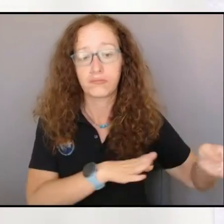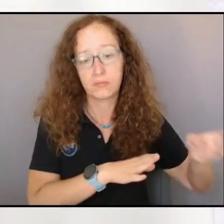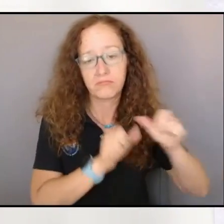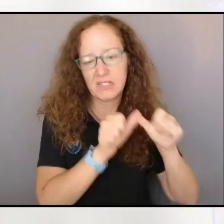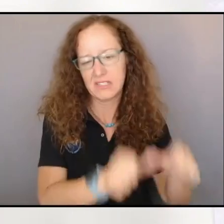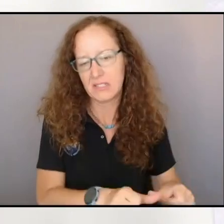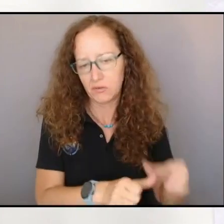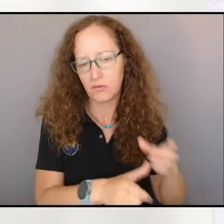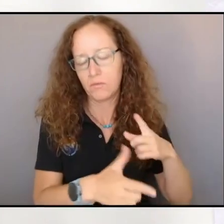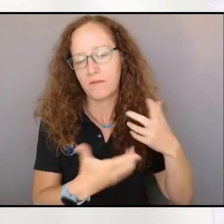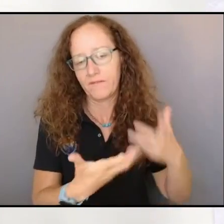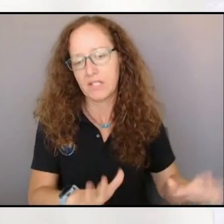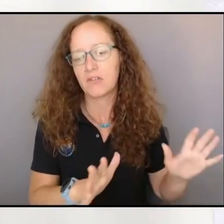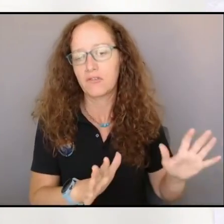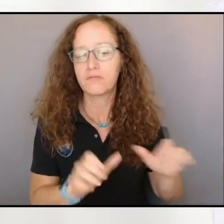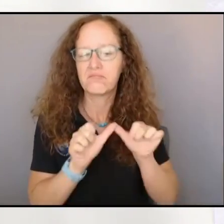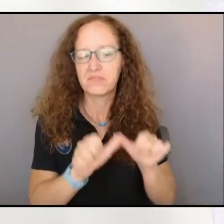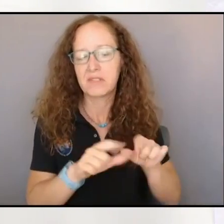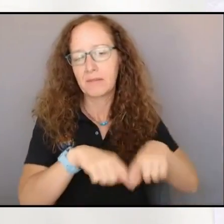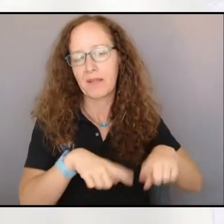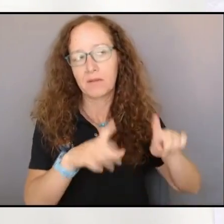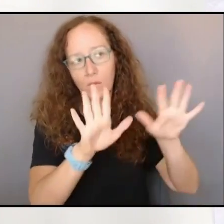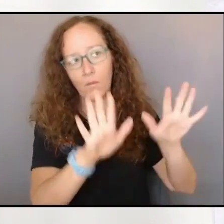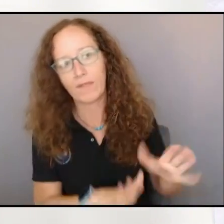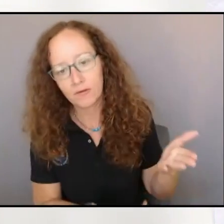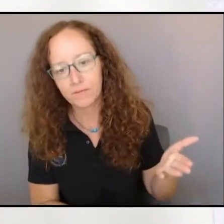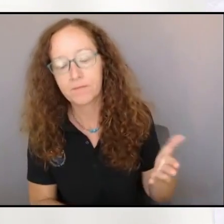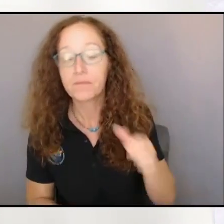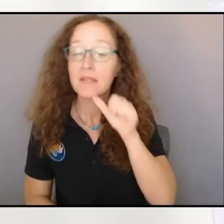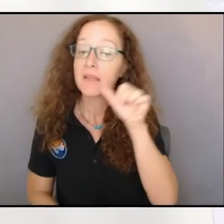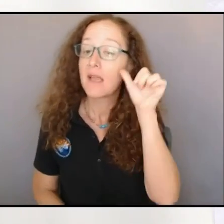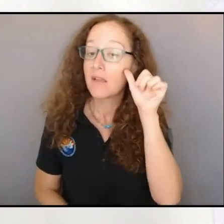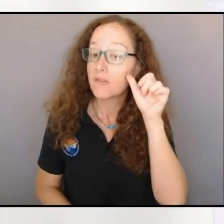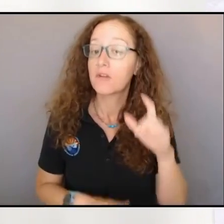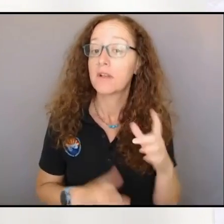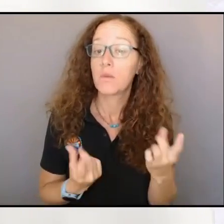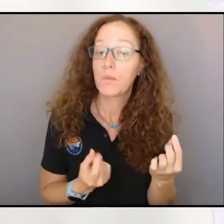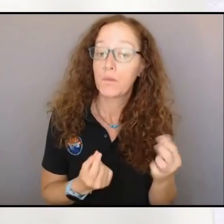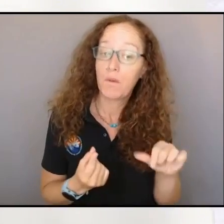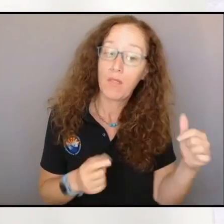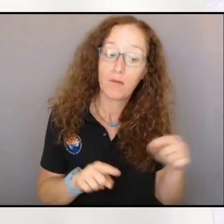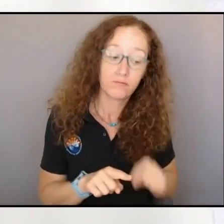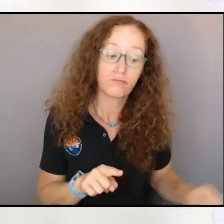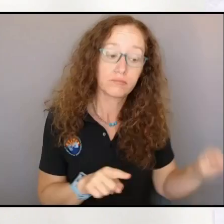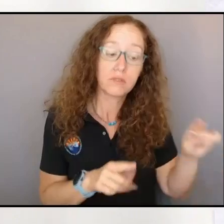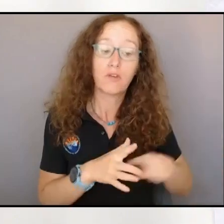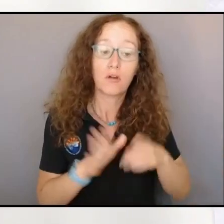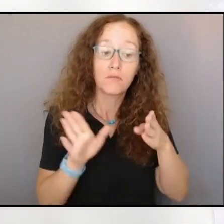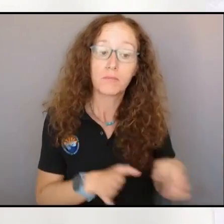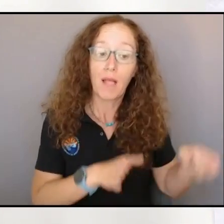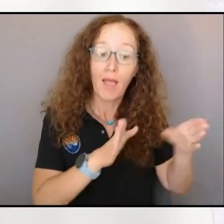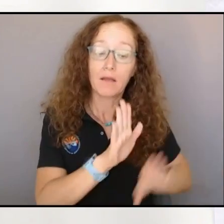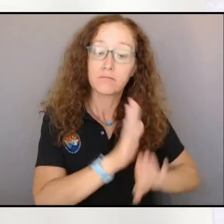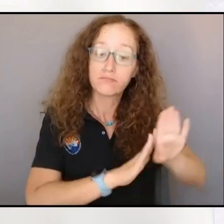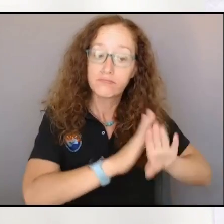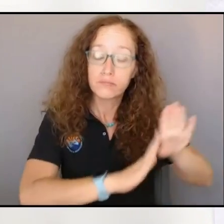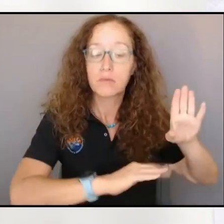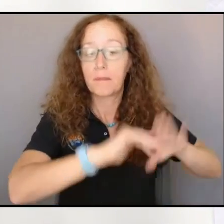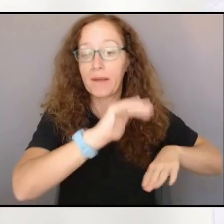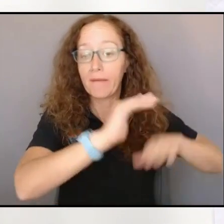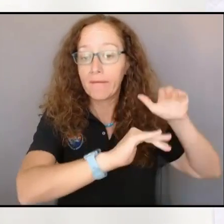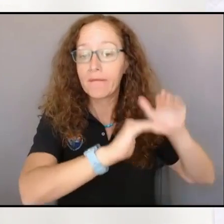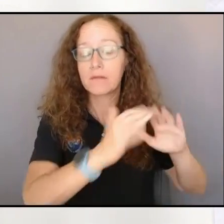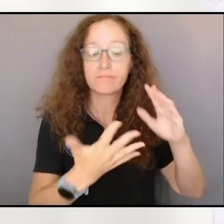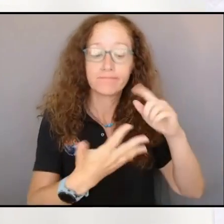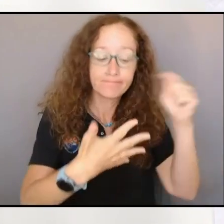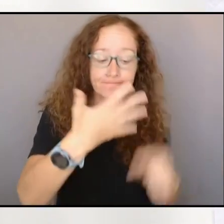The other thing that we accomplished yesterday and starting to get a good plan of operations for is the QR data over here on the private land repair